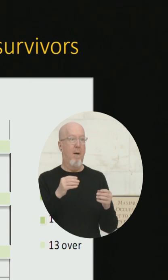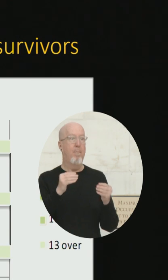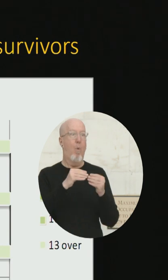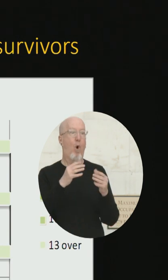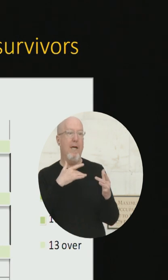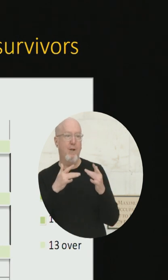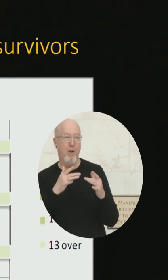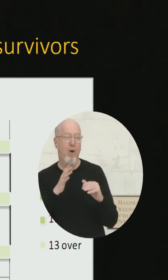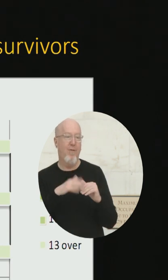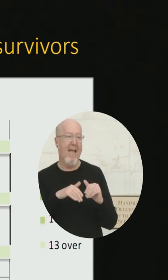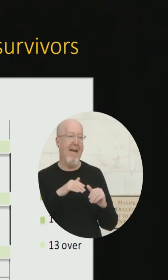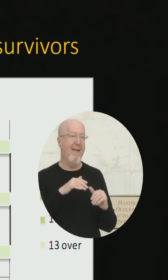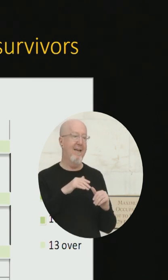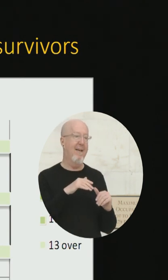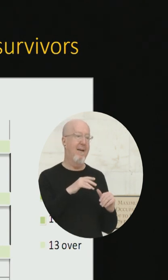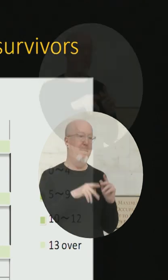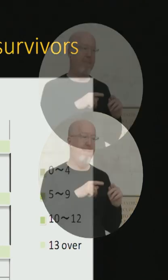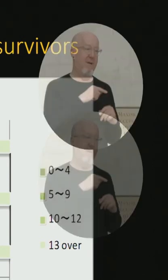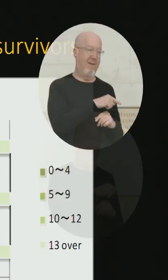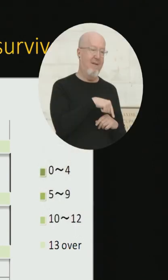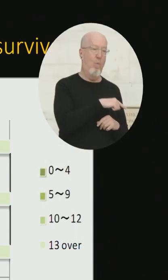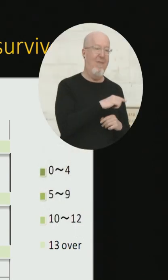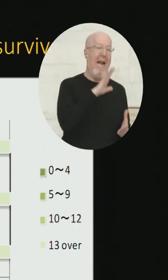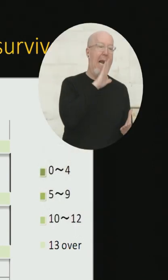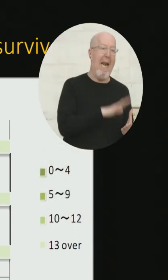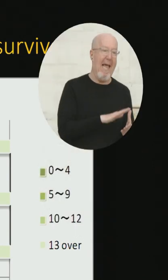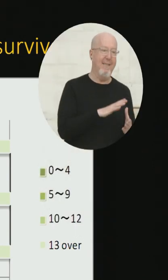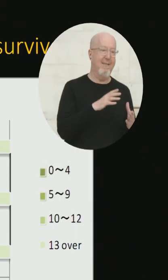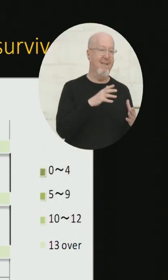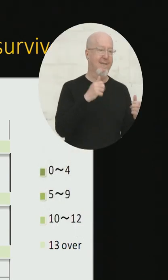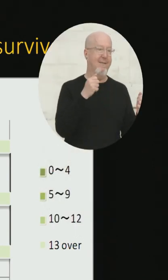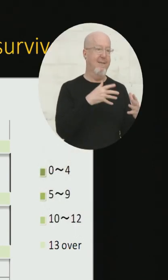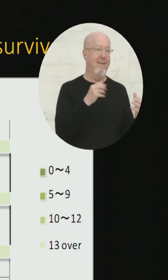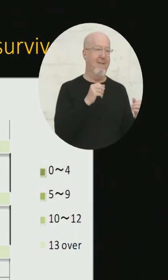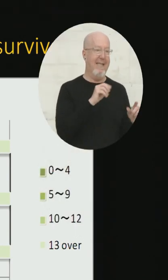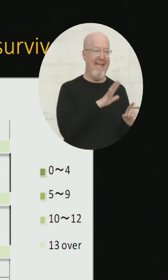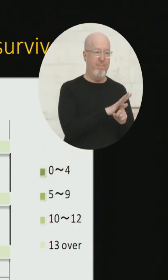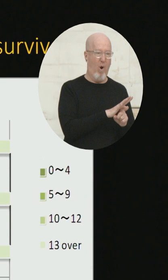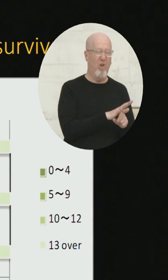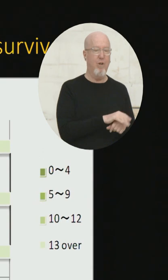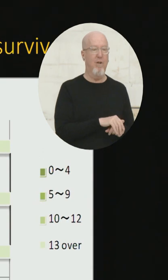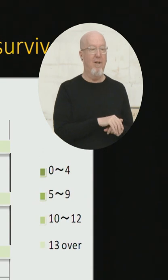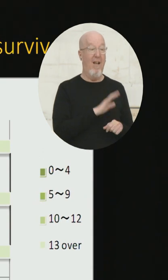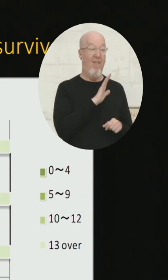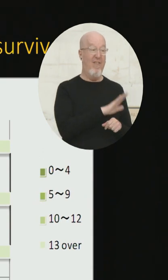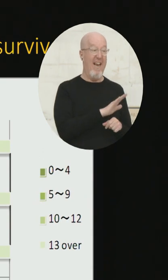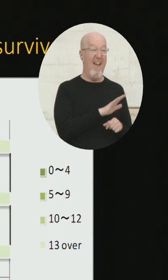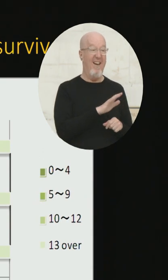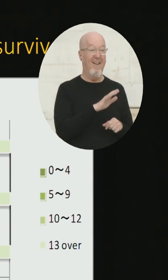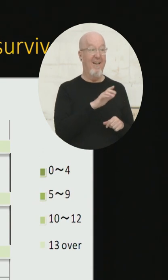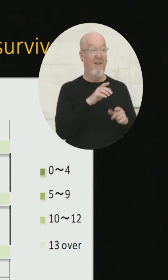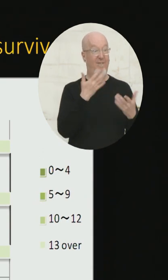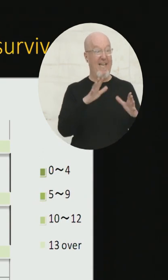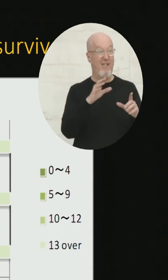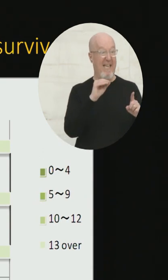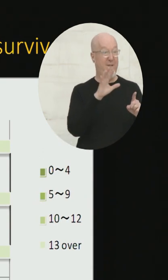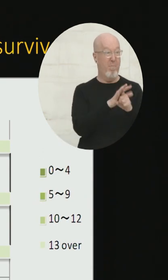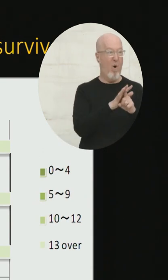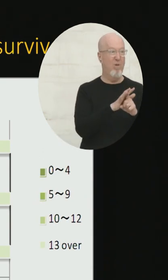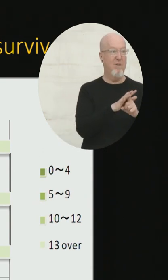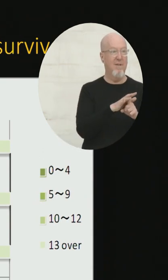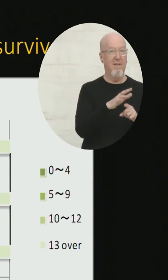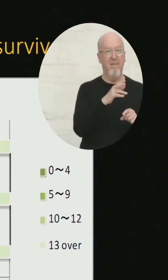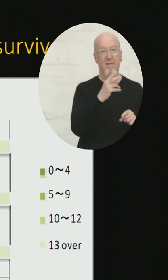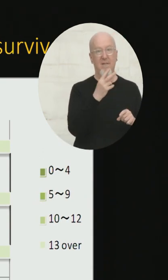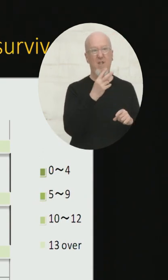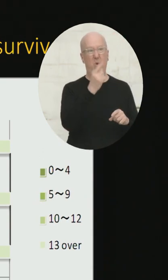similar individuals with less of those exposure. In fact, their levels of concern are about two and a half times greater than the average person living in Japan